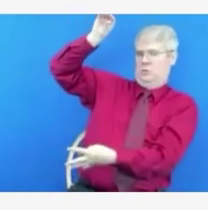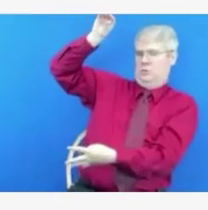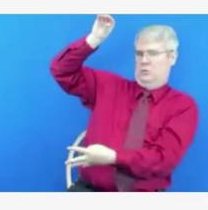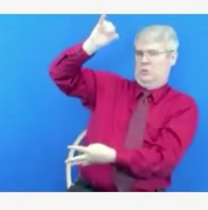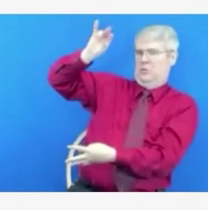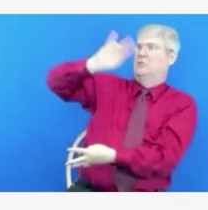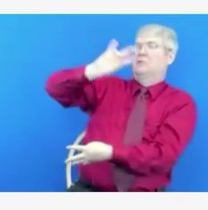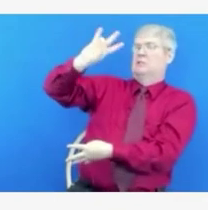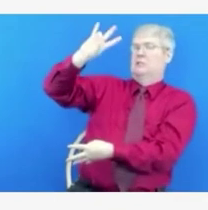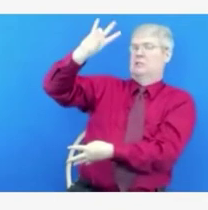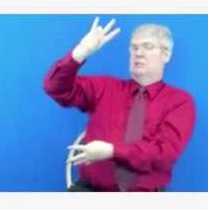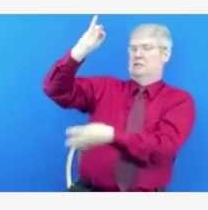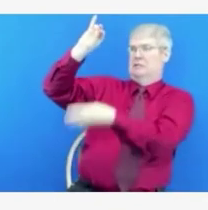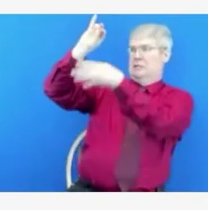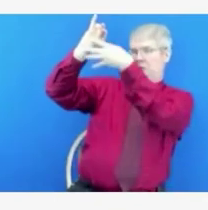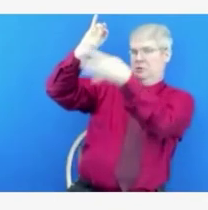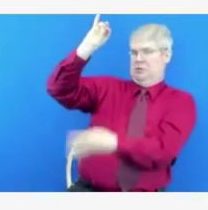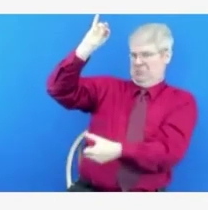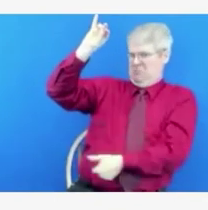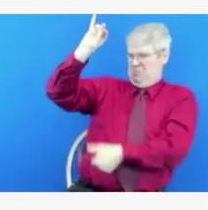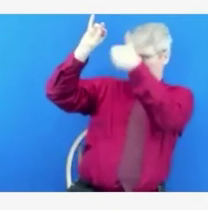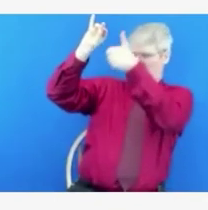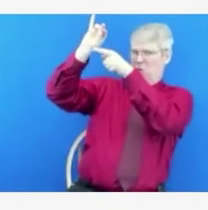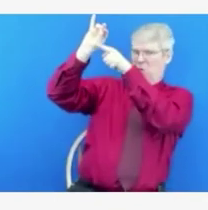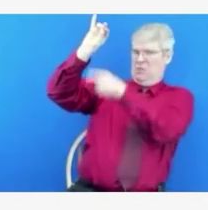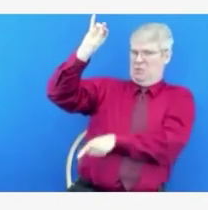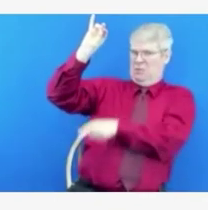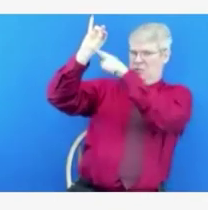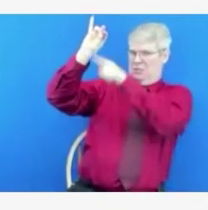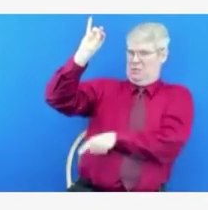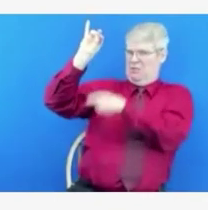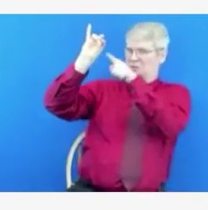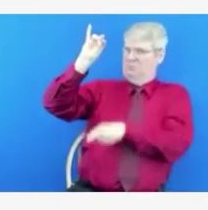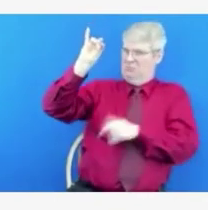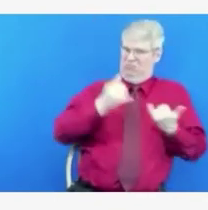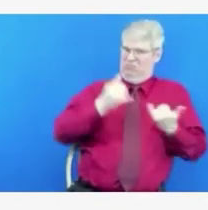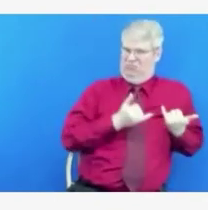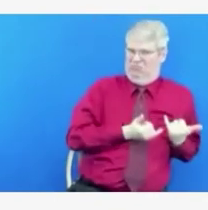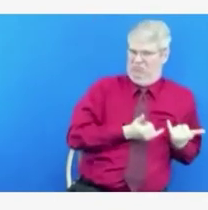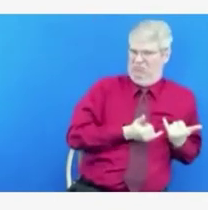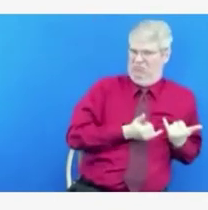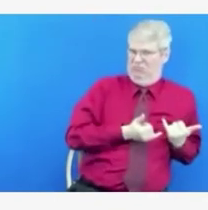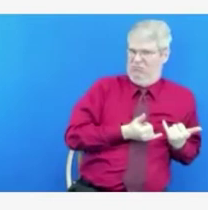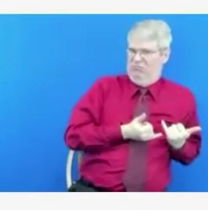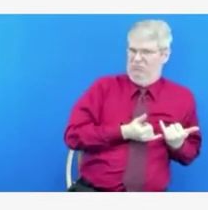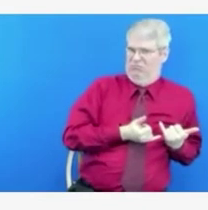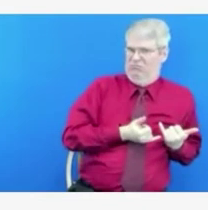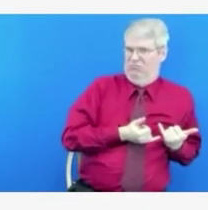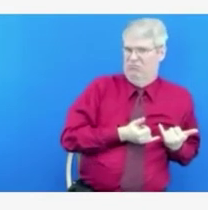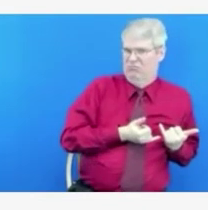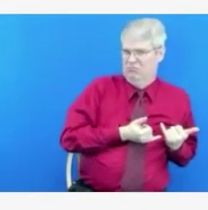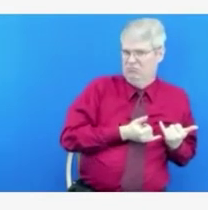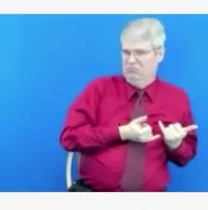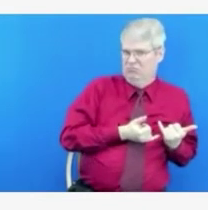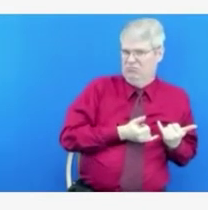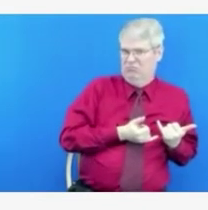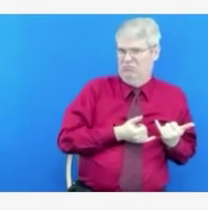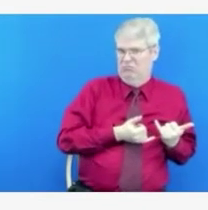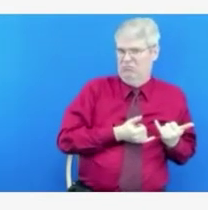almost a tripling in the percentage of deaths among people who are less than,